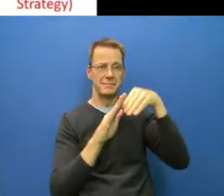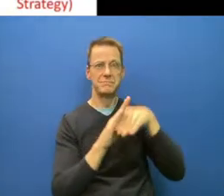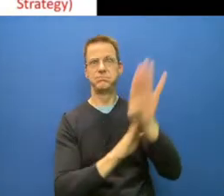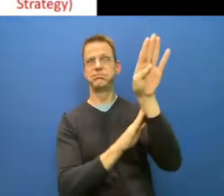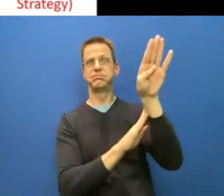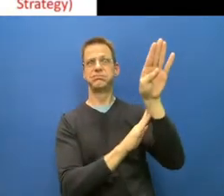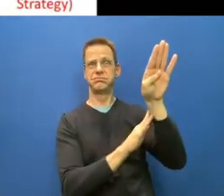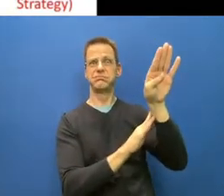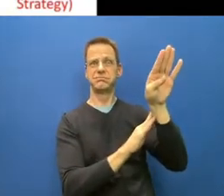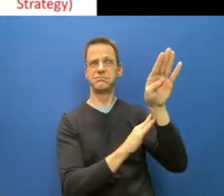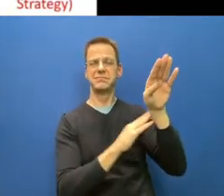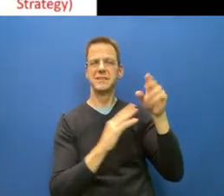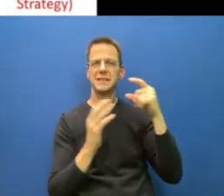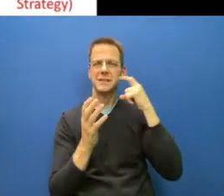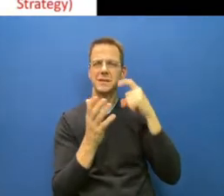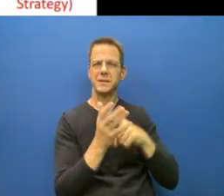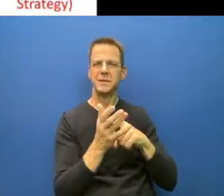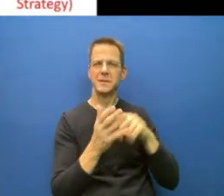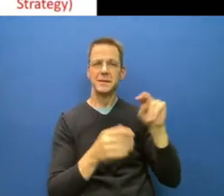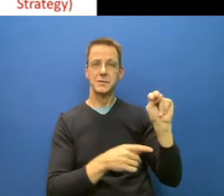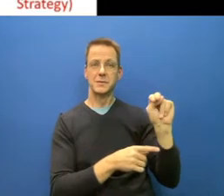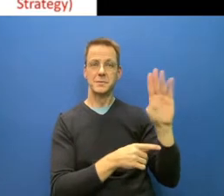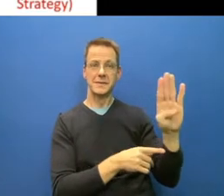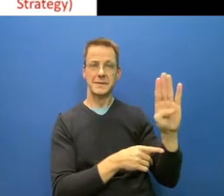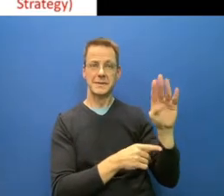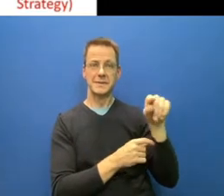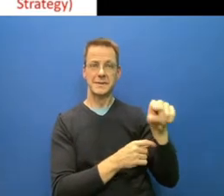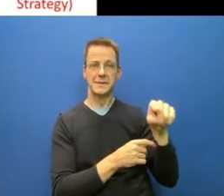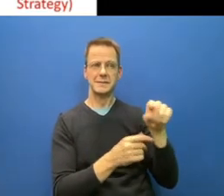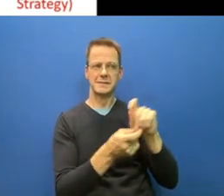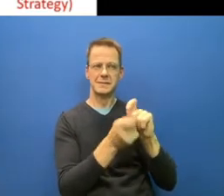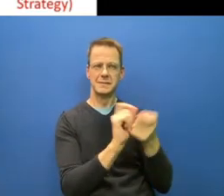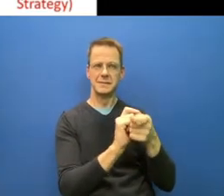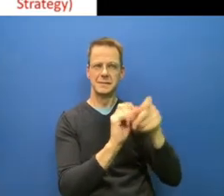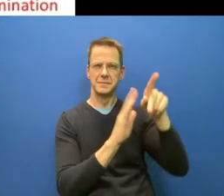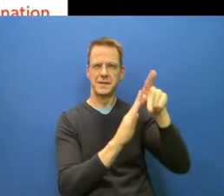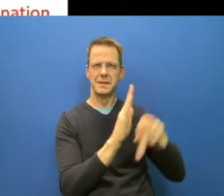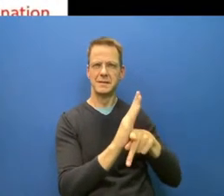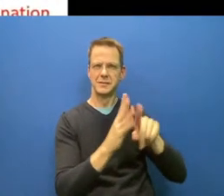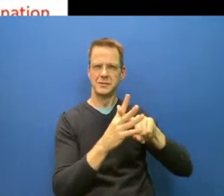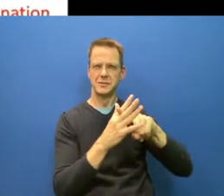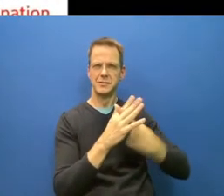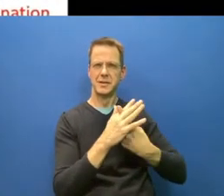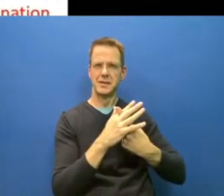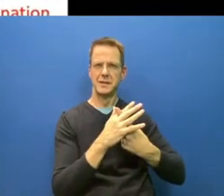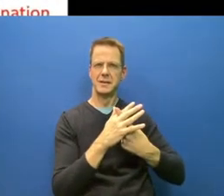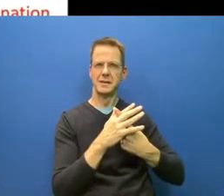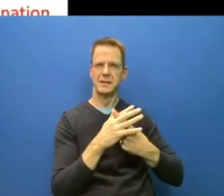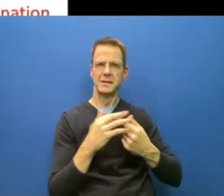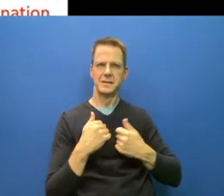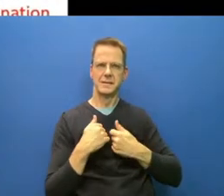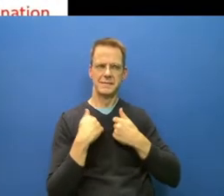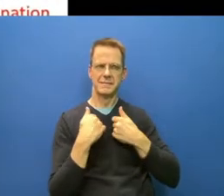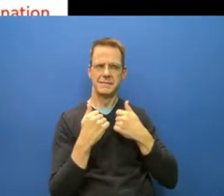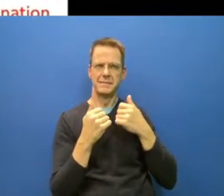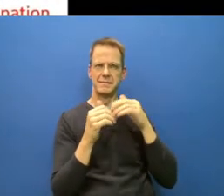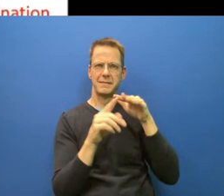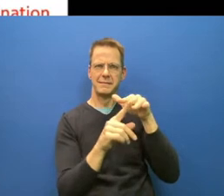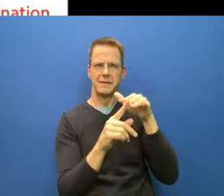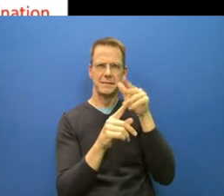the virus. And you'll see this brown line that is much higher than the rest of Atlantic Canada. So,